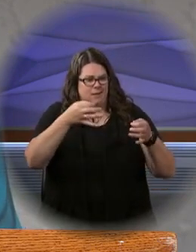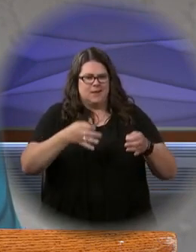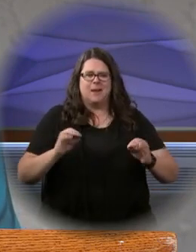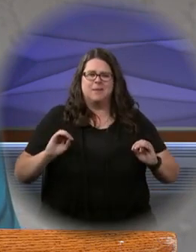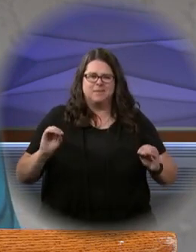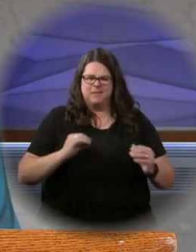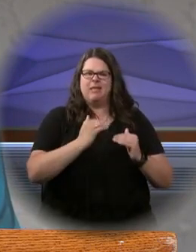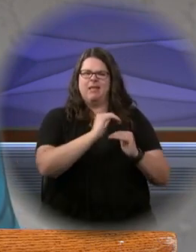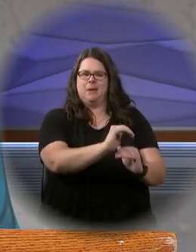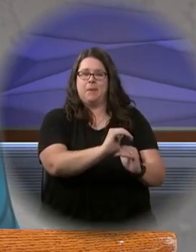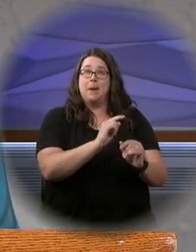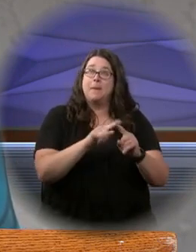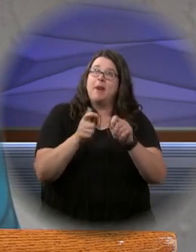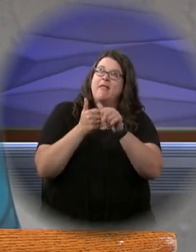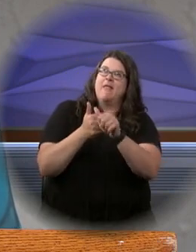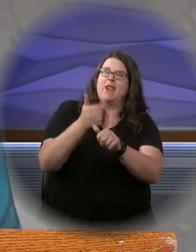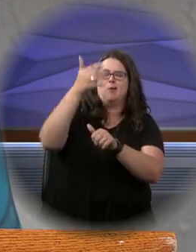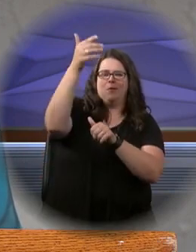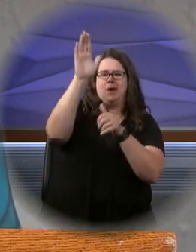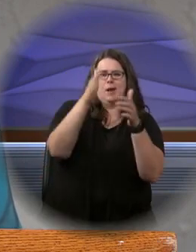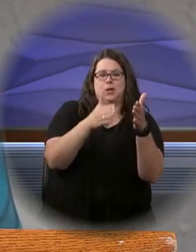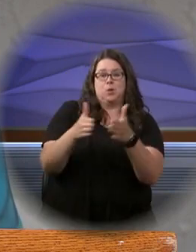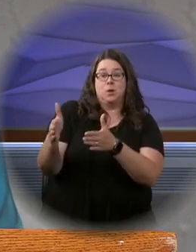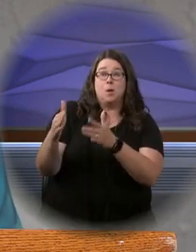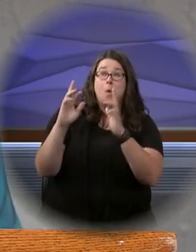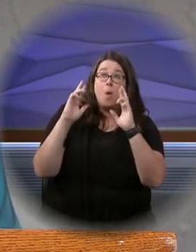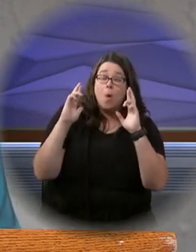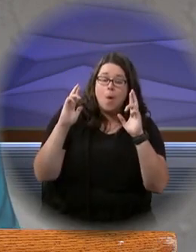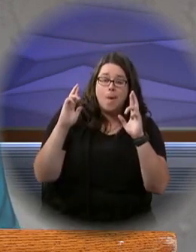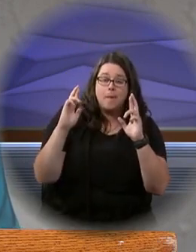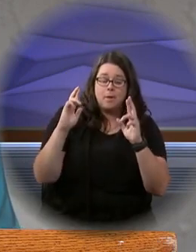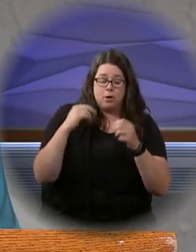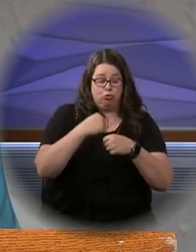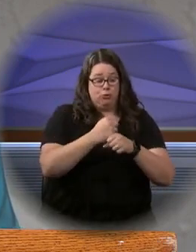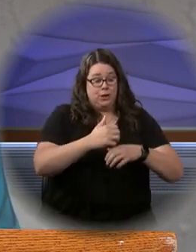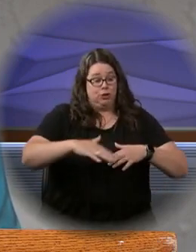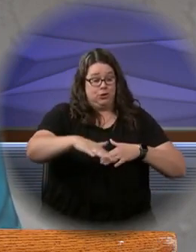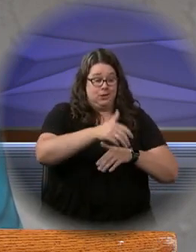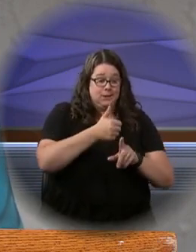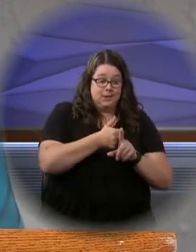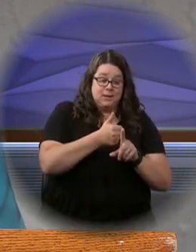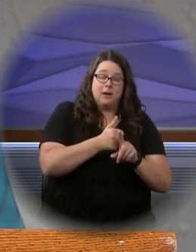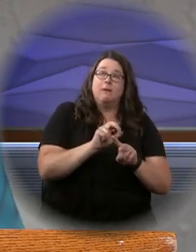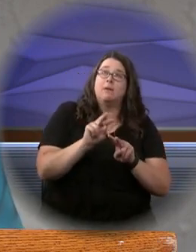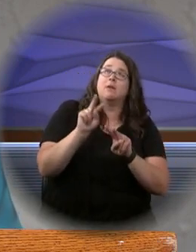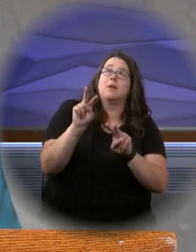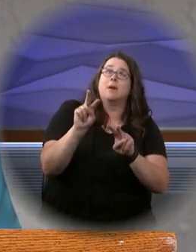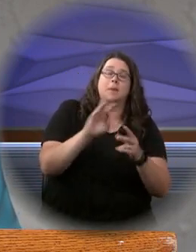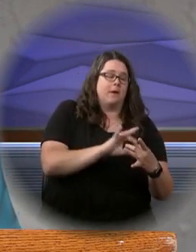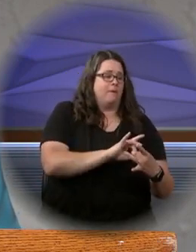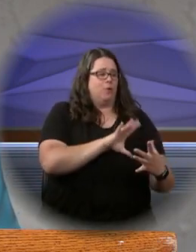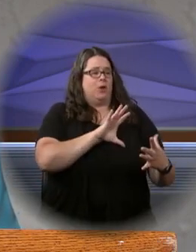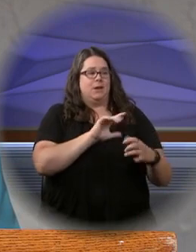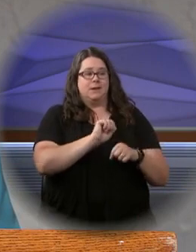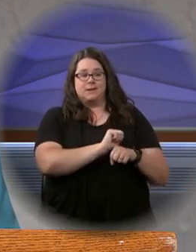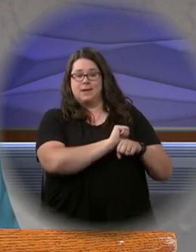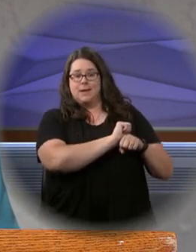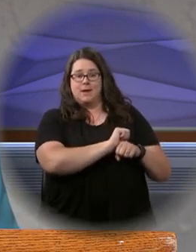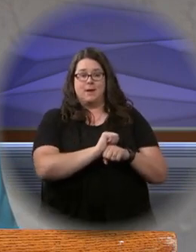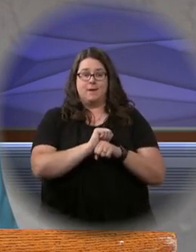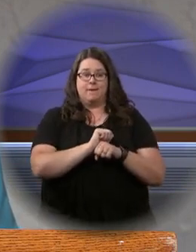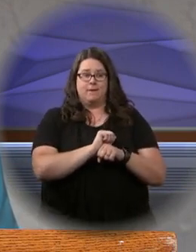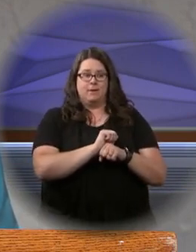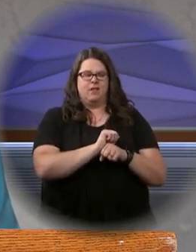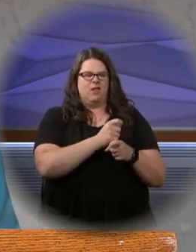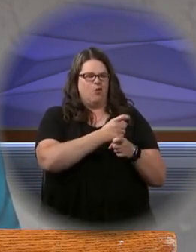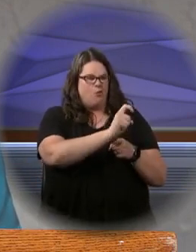because of the one who subjected it in hope that creation itself would be set free from slavery to